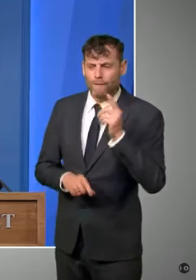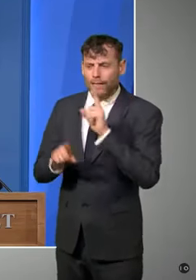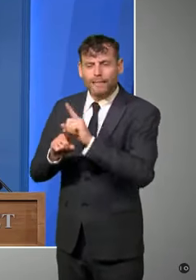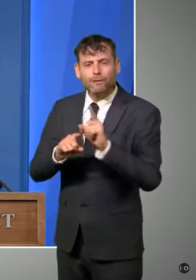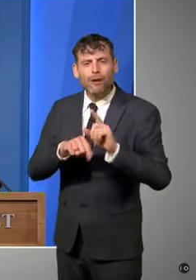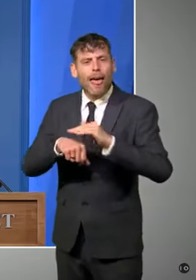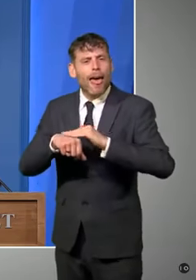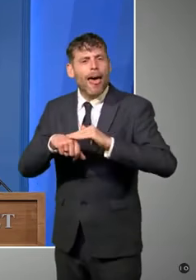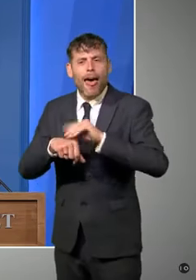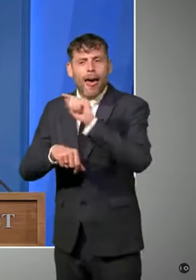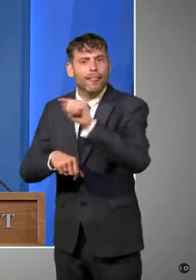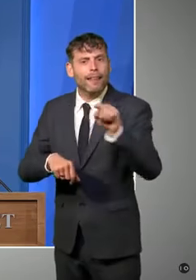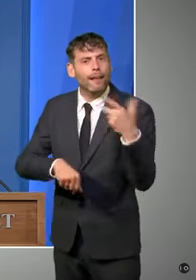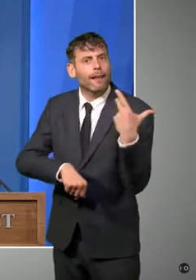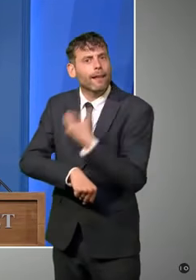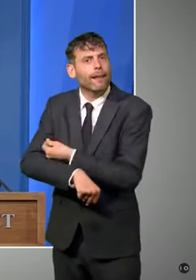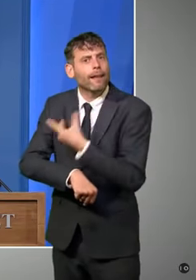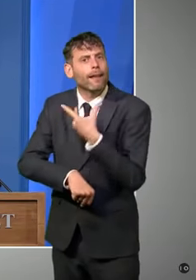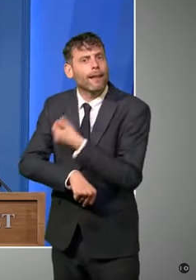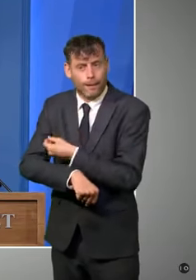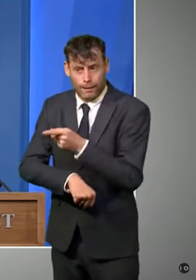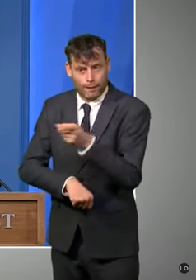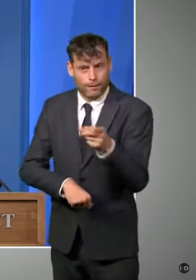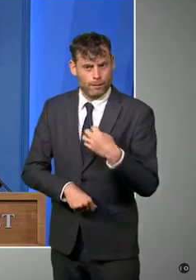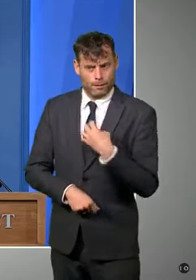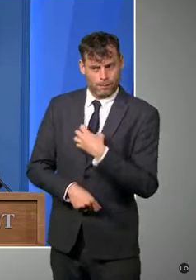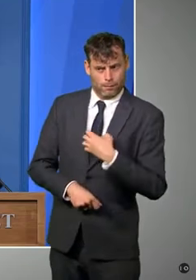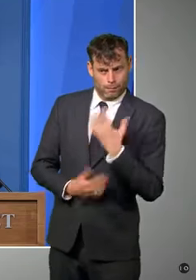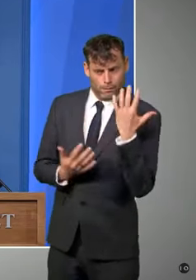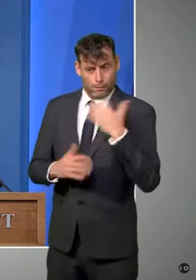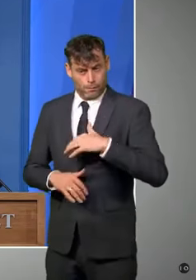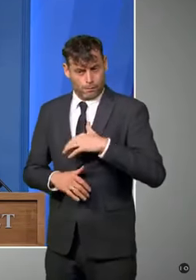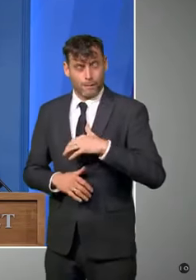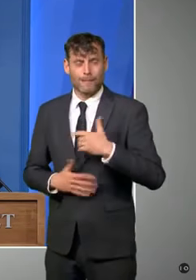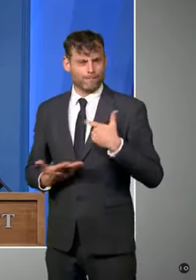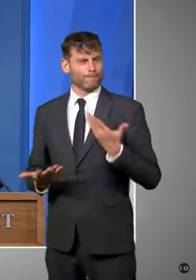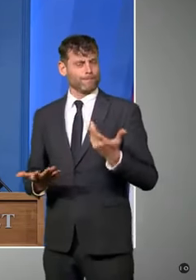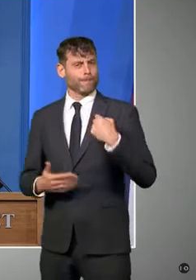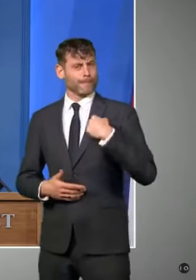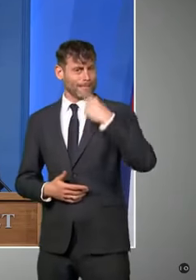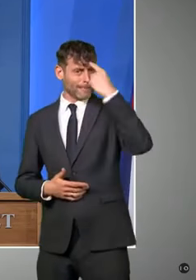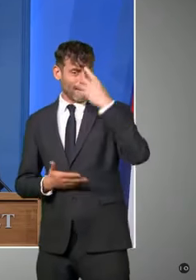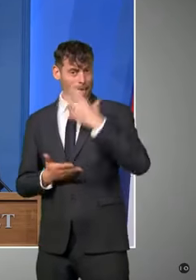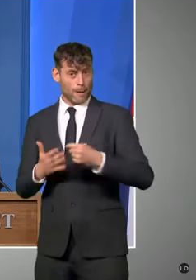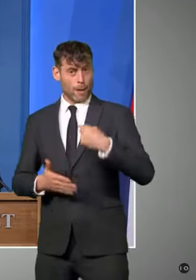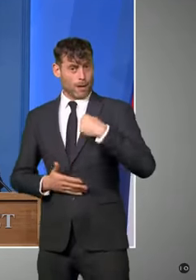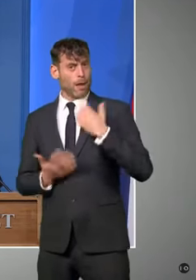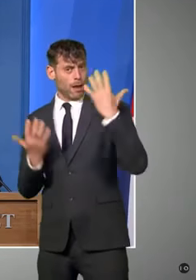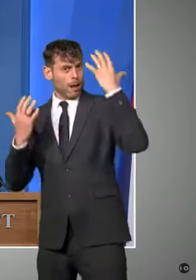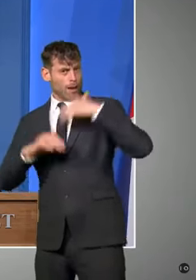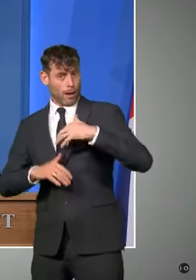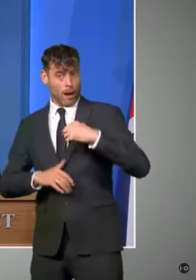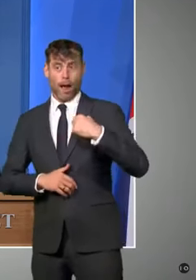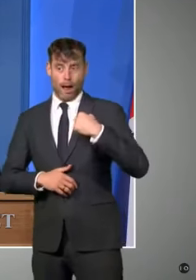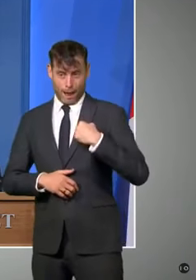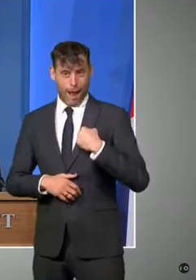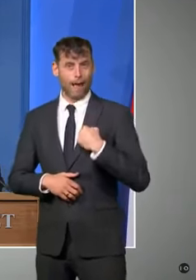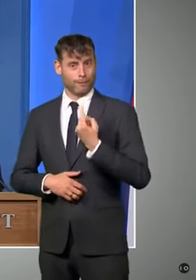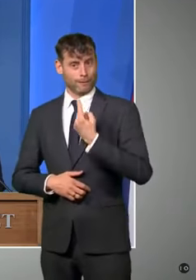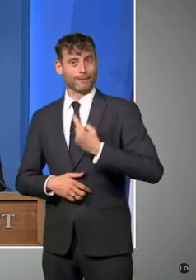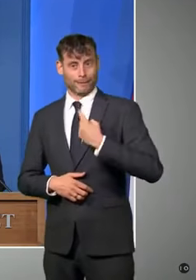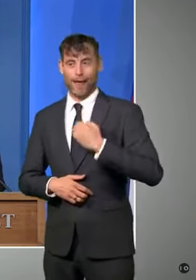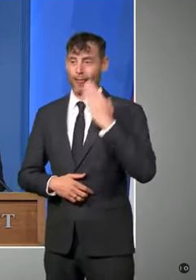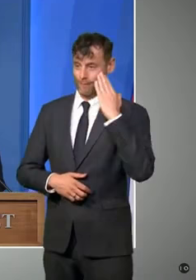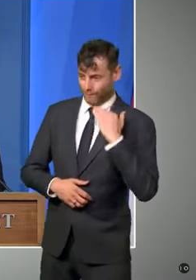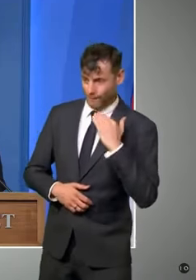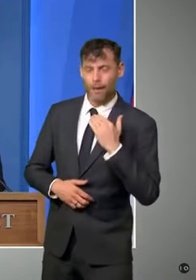both as a GP and as a woman of colour in this country. And that's why two months ago, on behalf of the NHS, I set out our action plan to boost